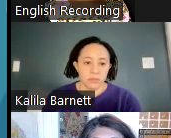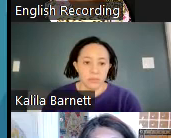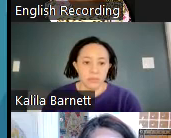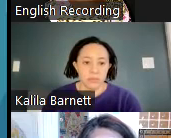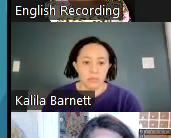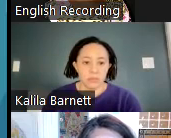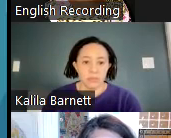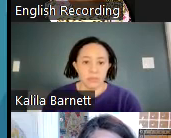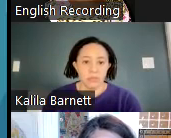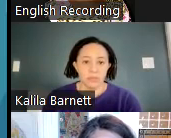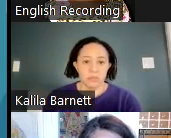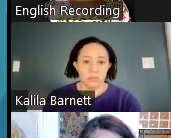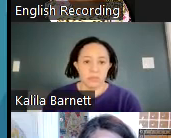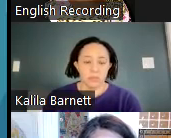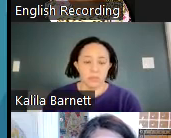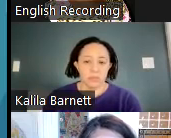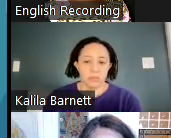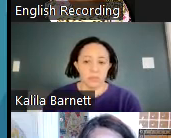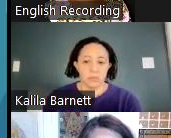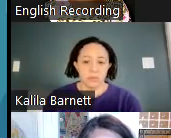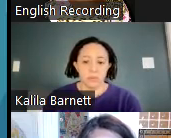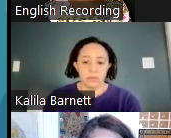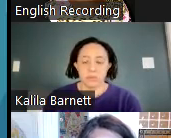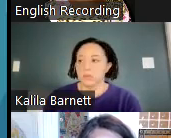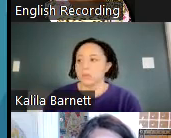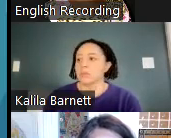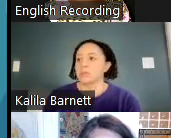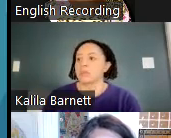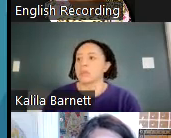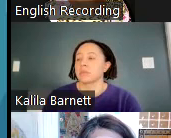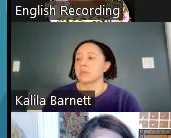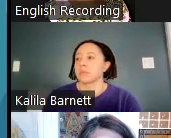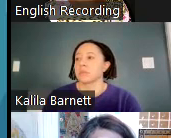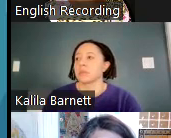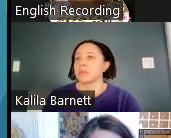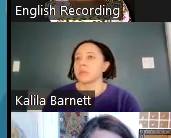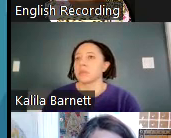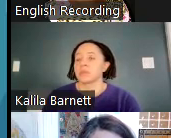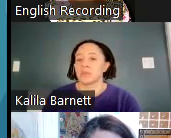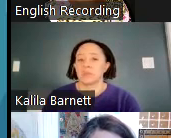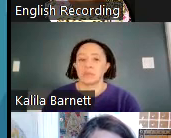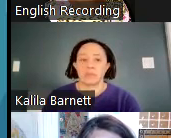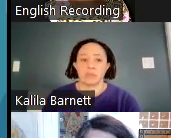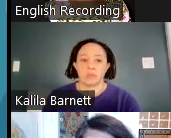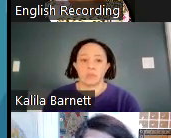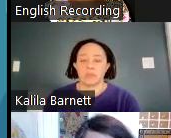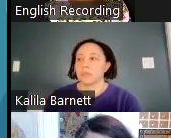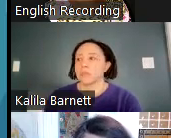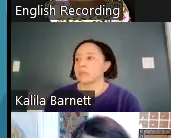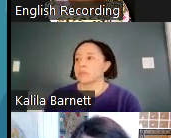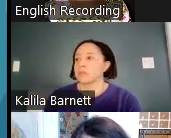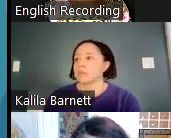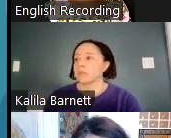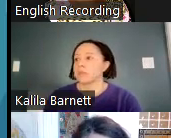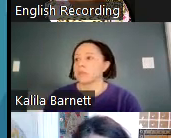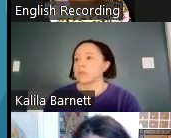And the question is the same. Who is missed by the current EJ population definition? I'm just